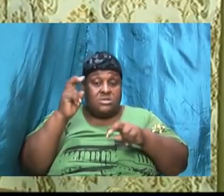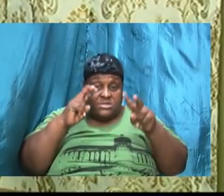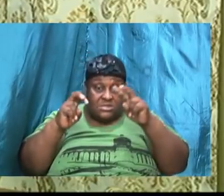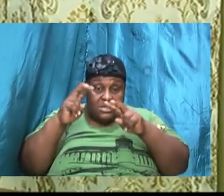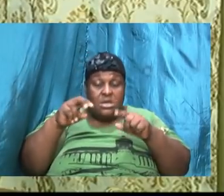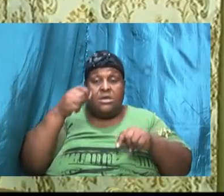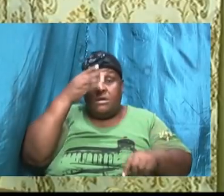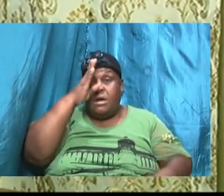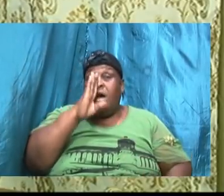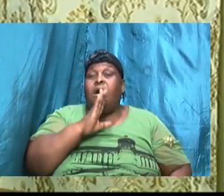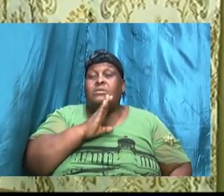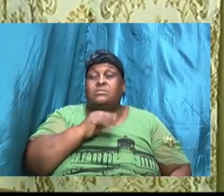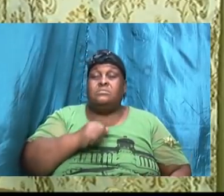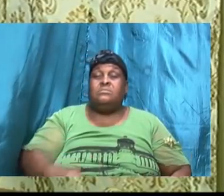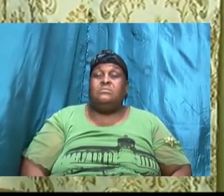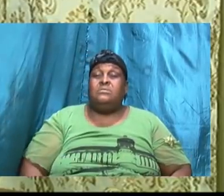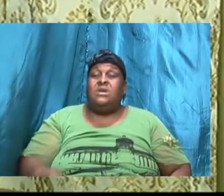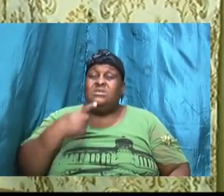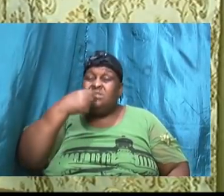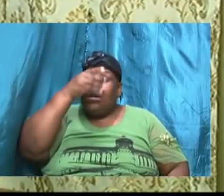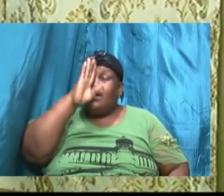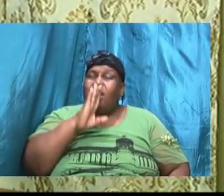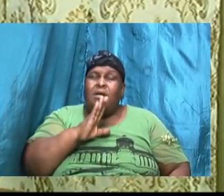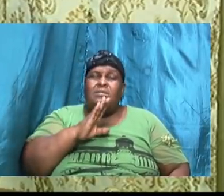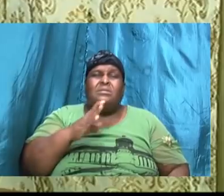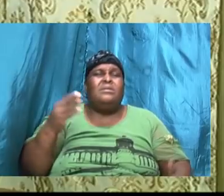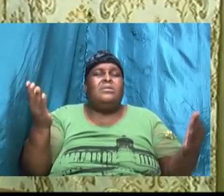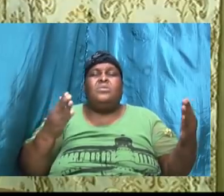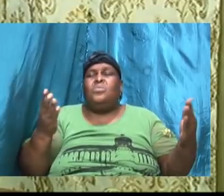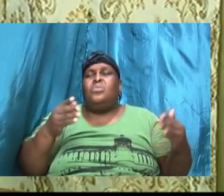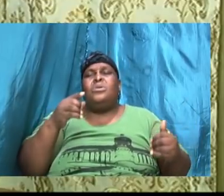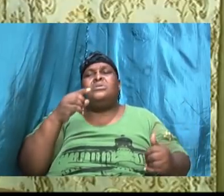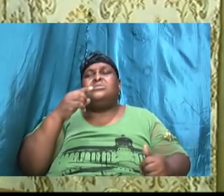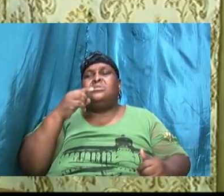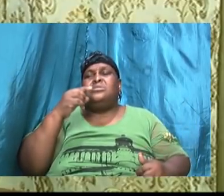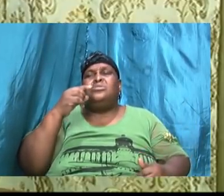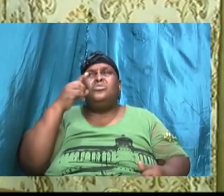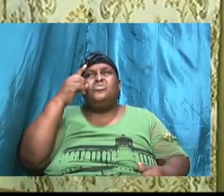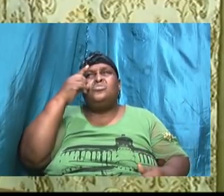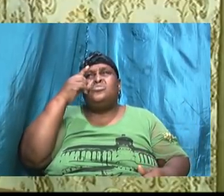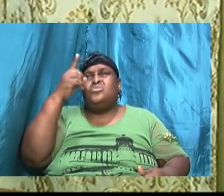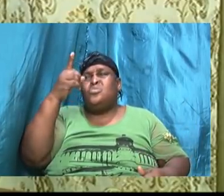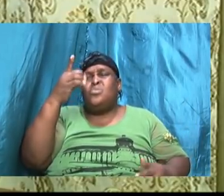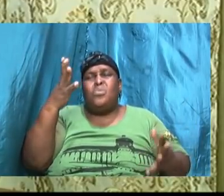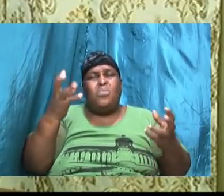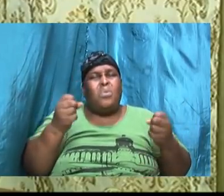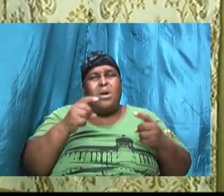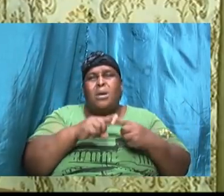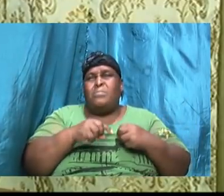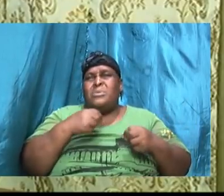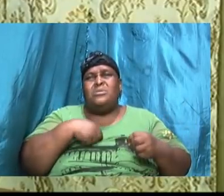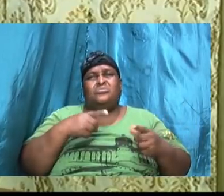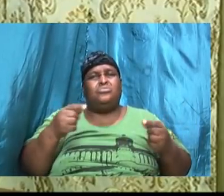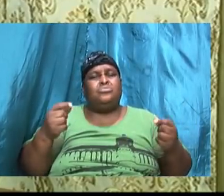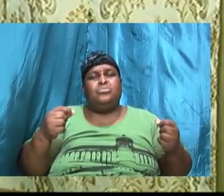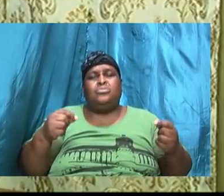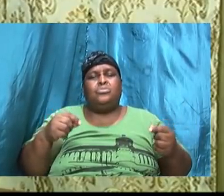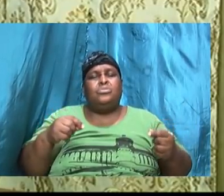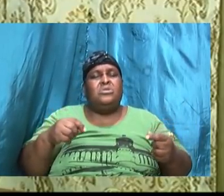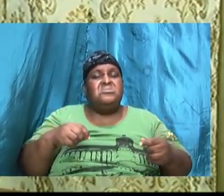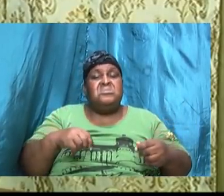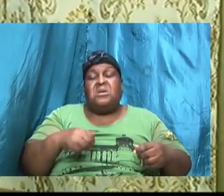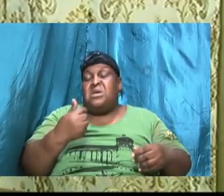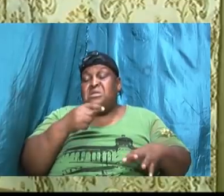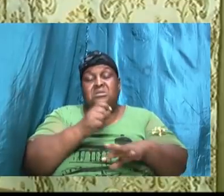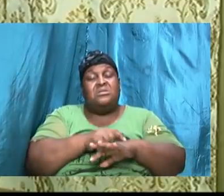God what would you have me to do any time David was in a situation Lord what